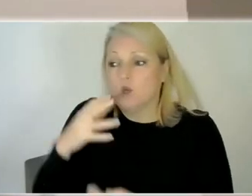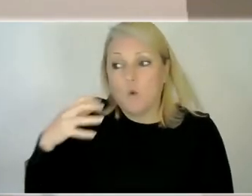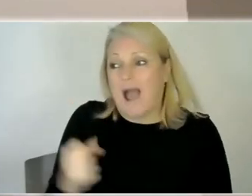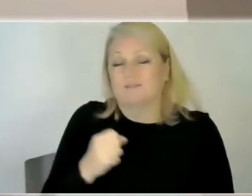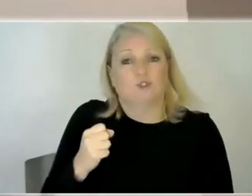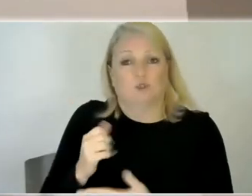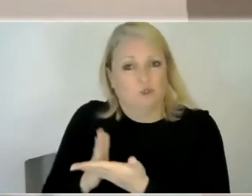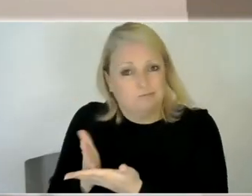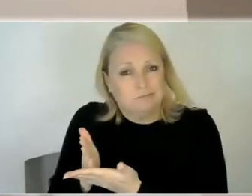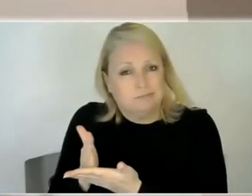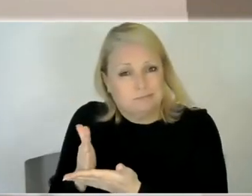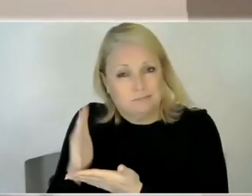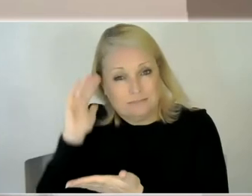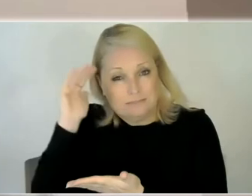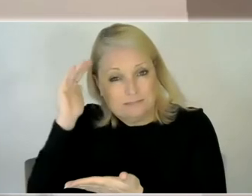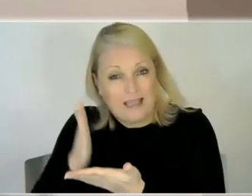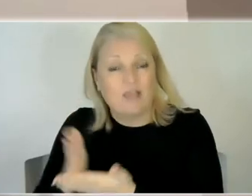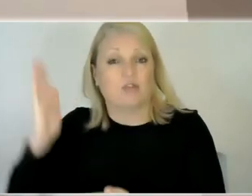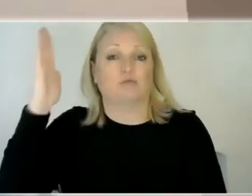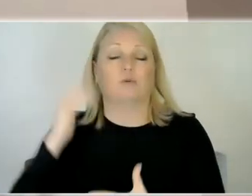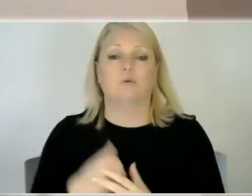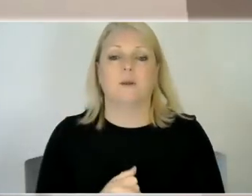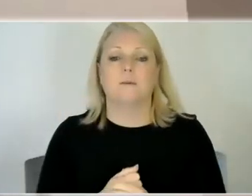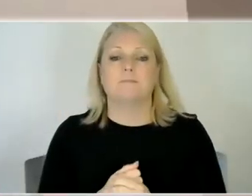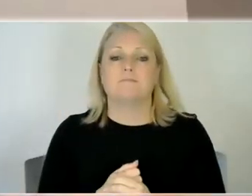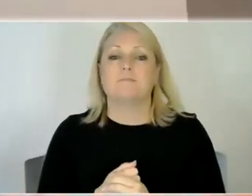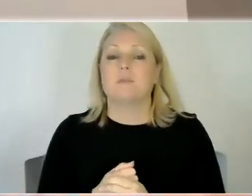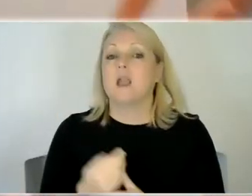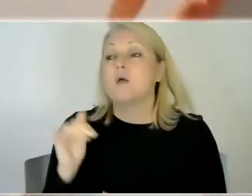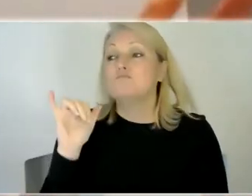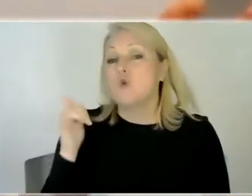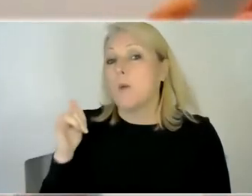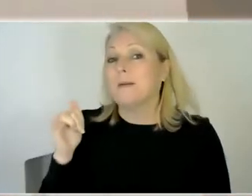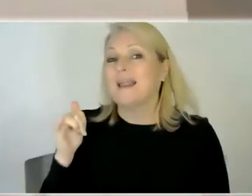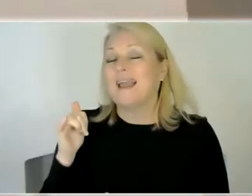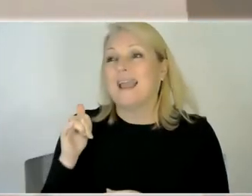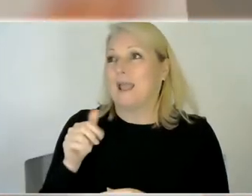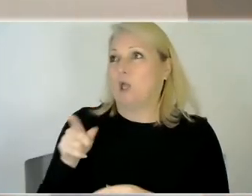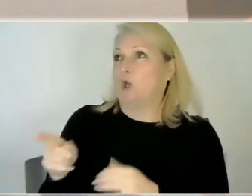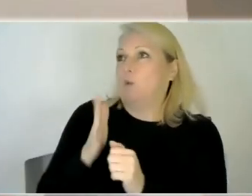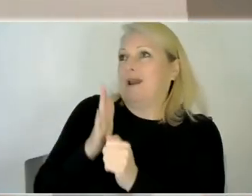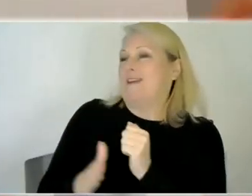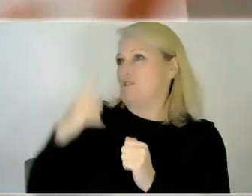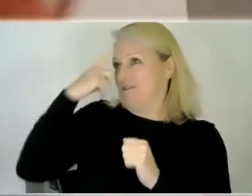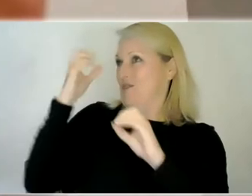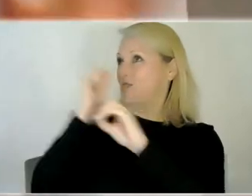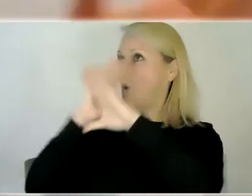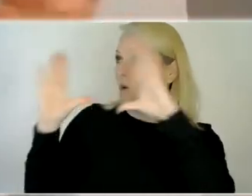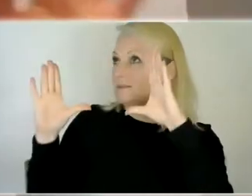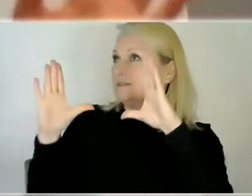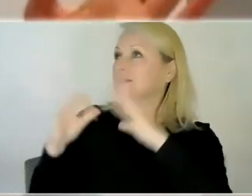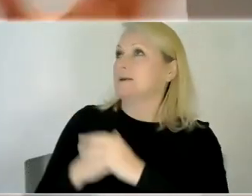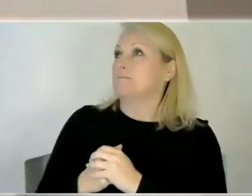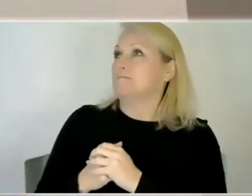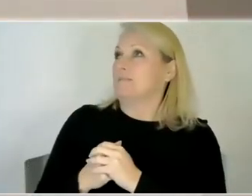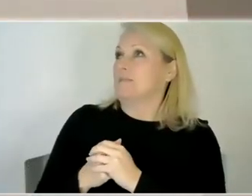yeah and i mean you know you probably wouldn't have envisioned this in having to